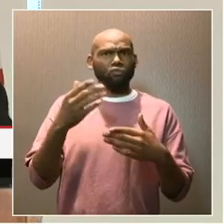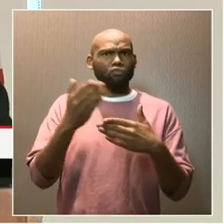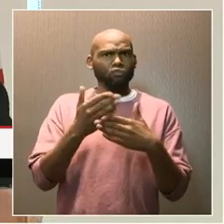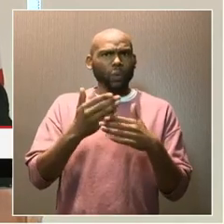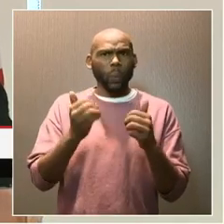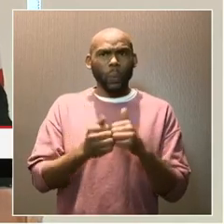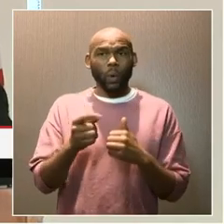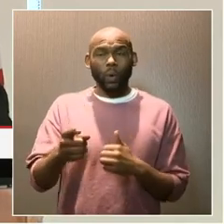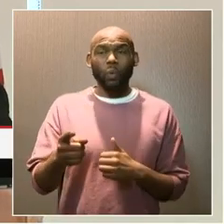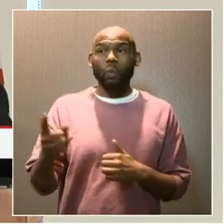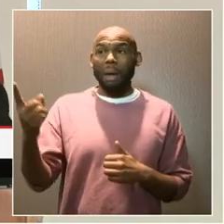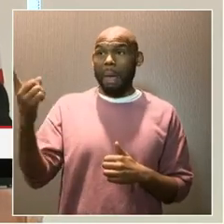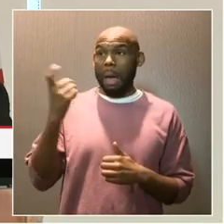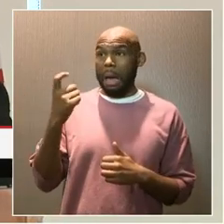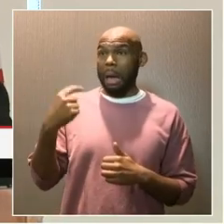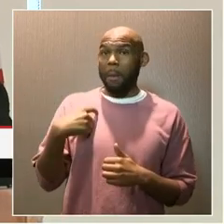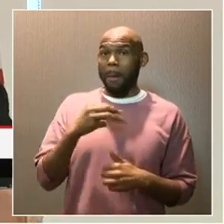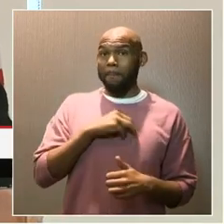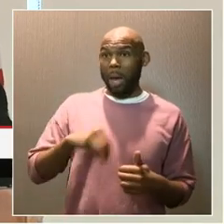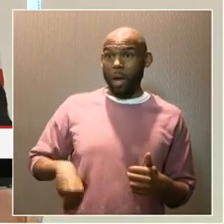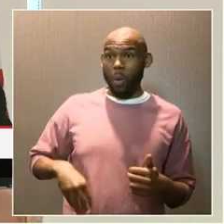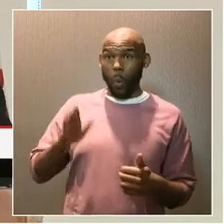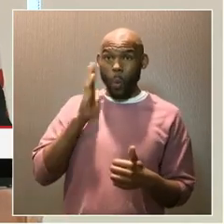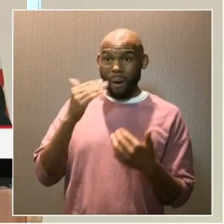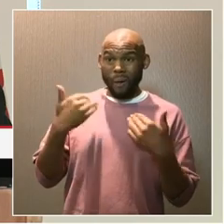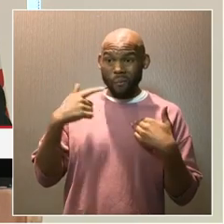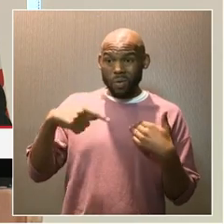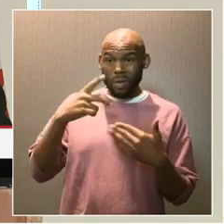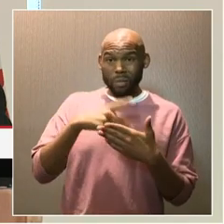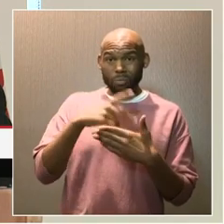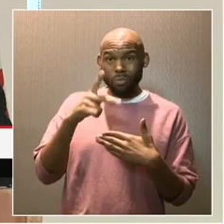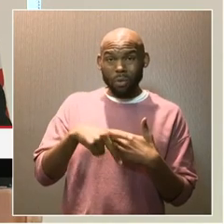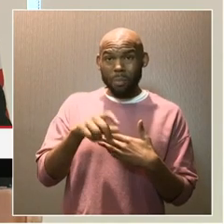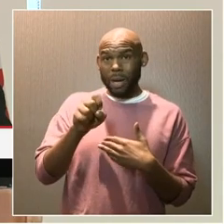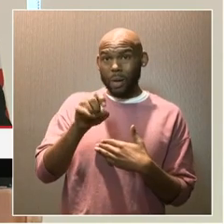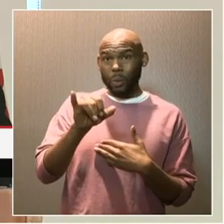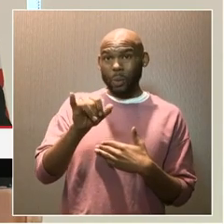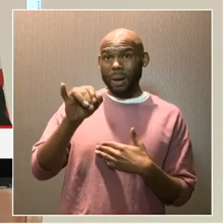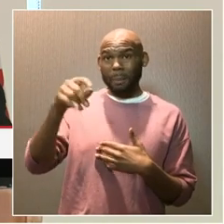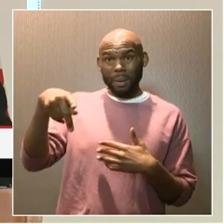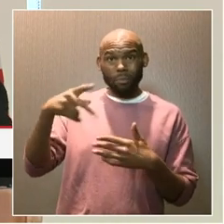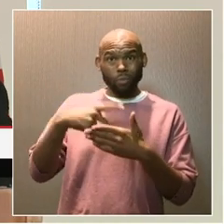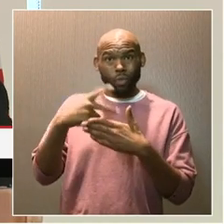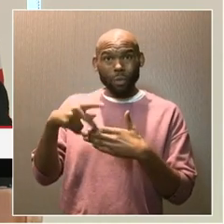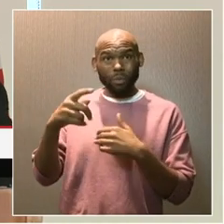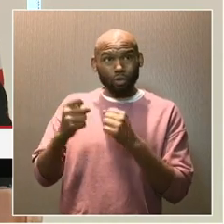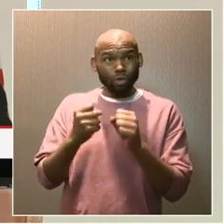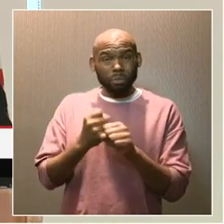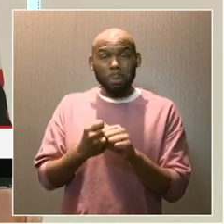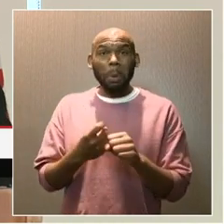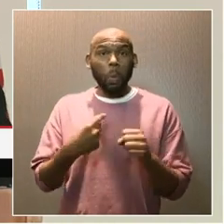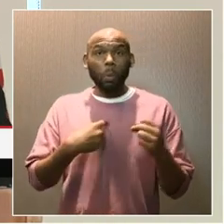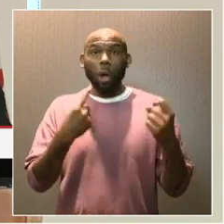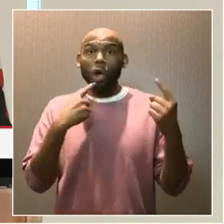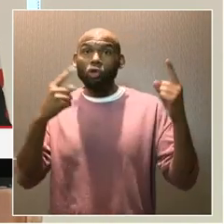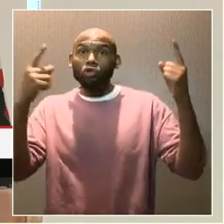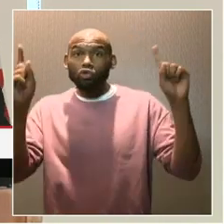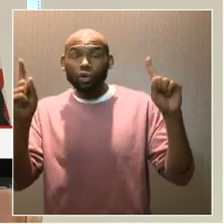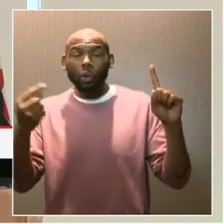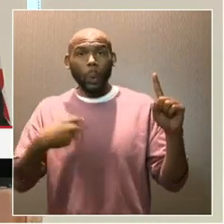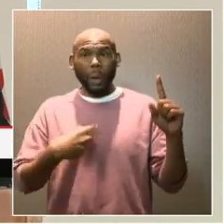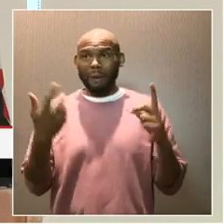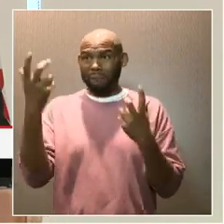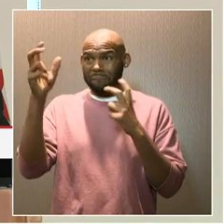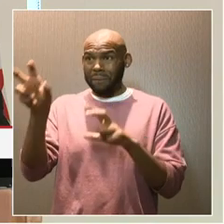Theany, because the mayor had asked me, are we going to have SYEP? Not only did we, and she, made the investment and